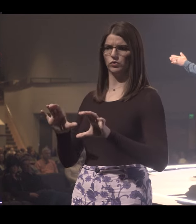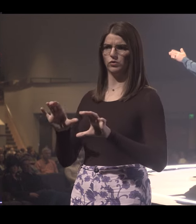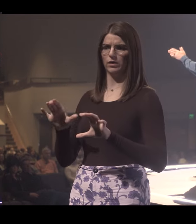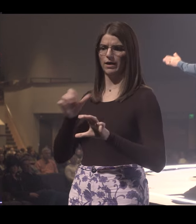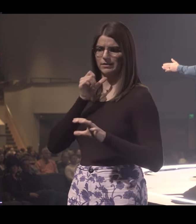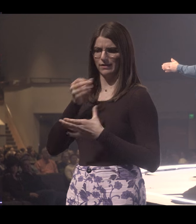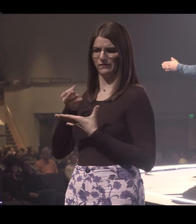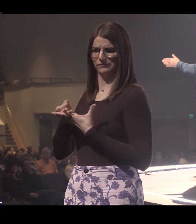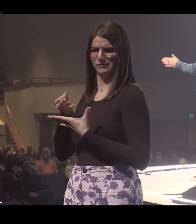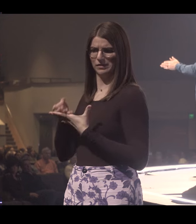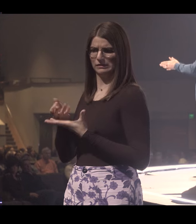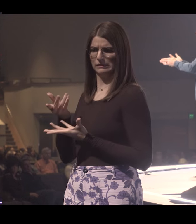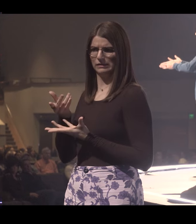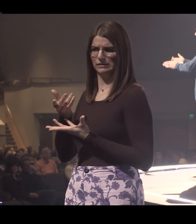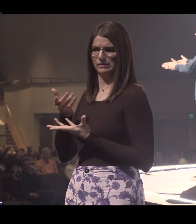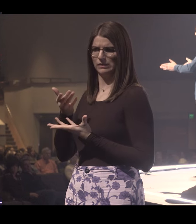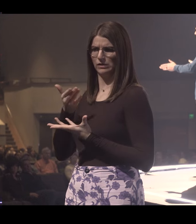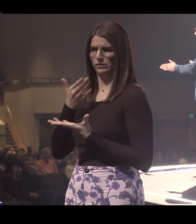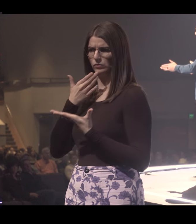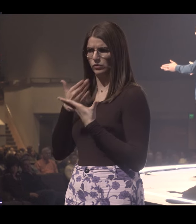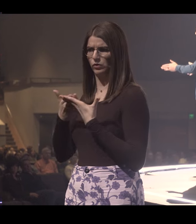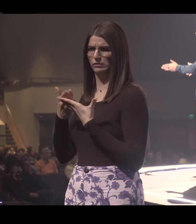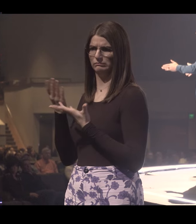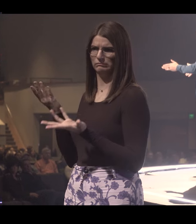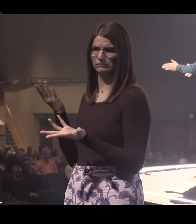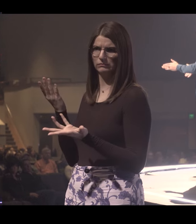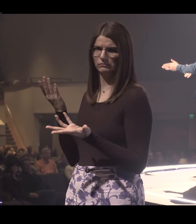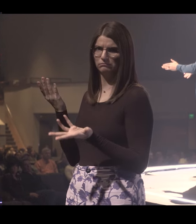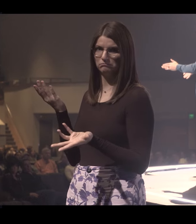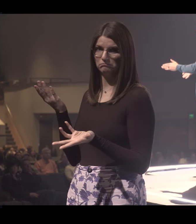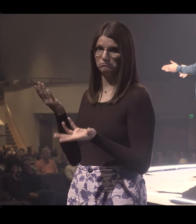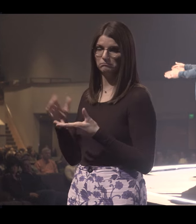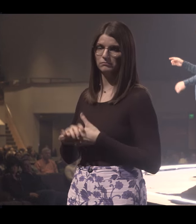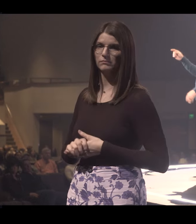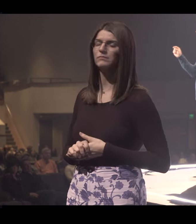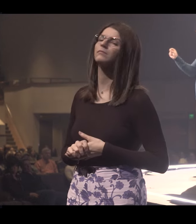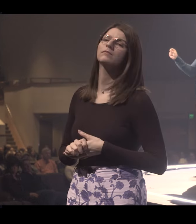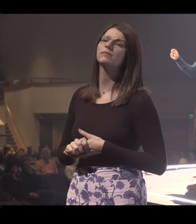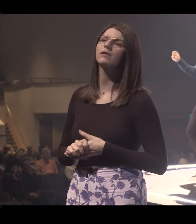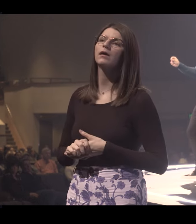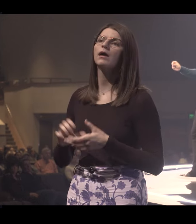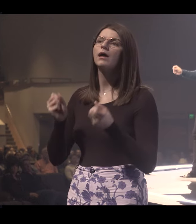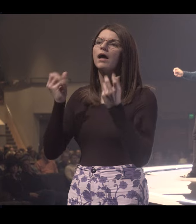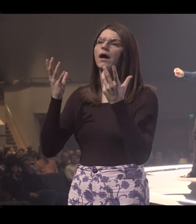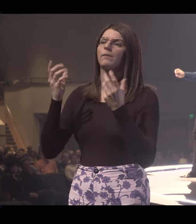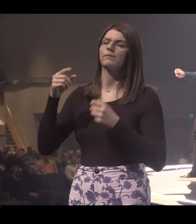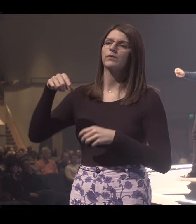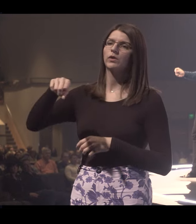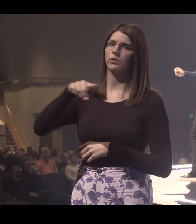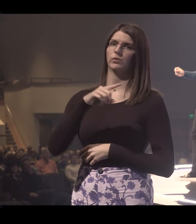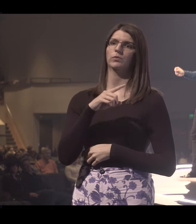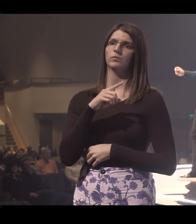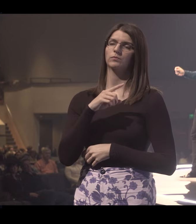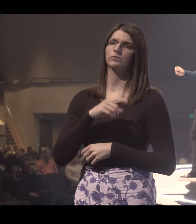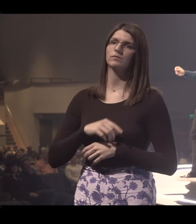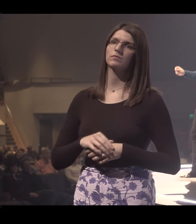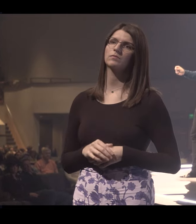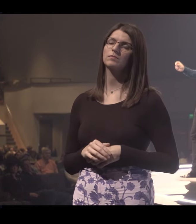something that's not financially, always financially in our best interest? Because how many of you know